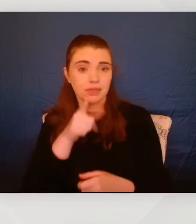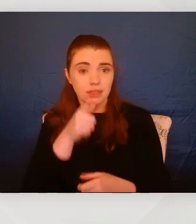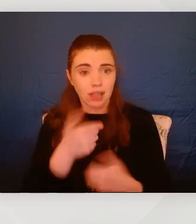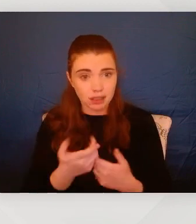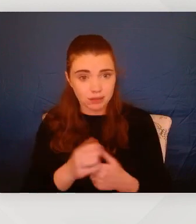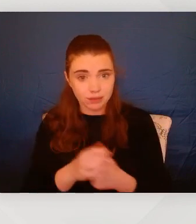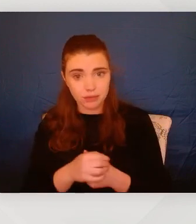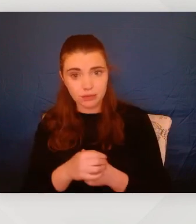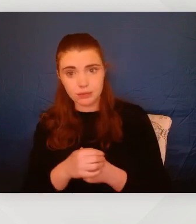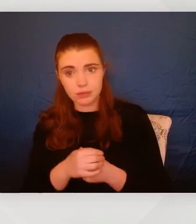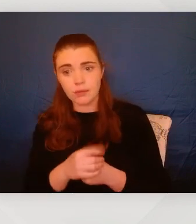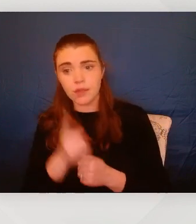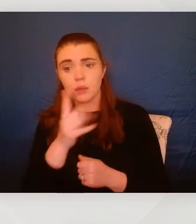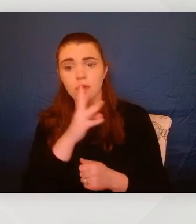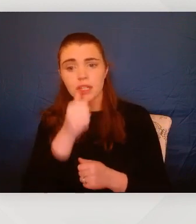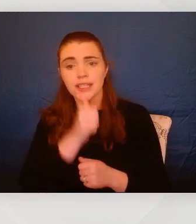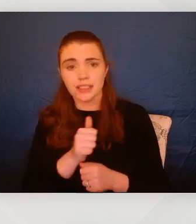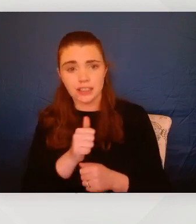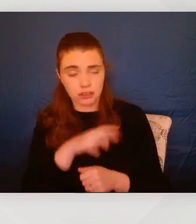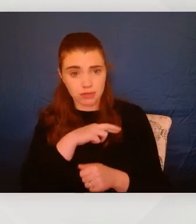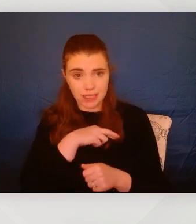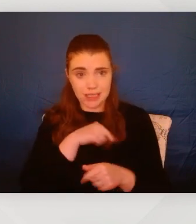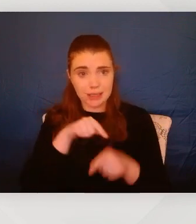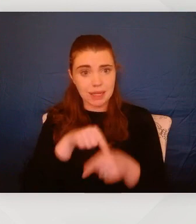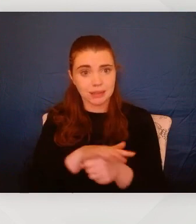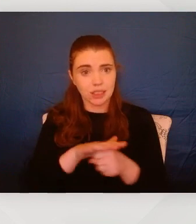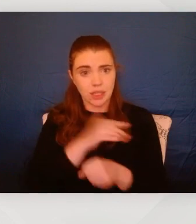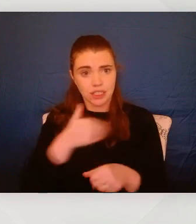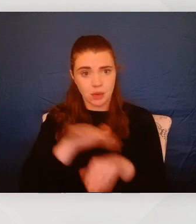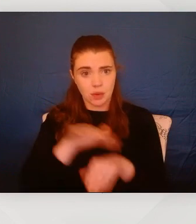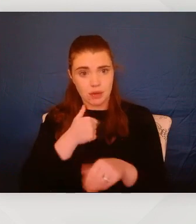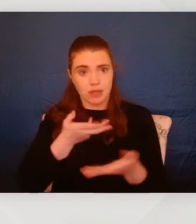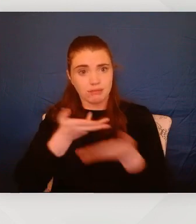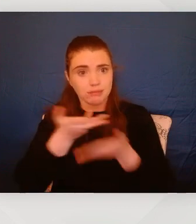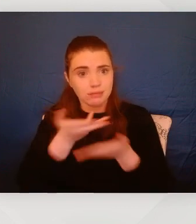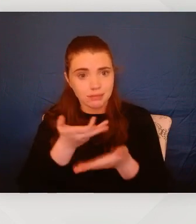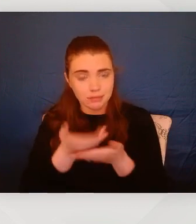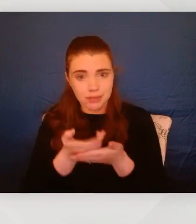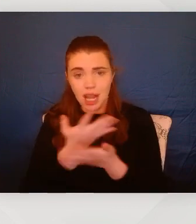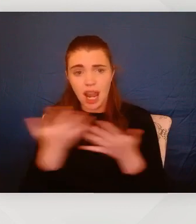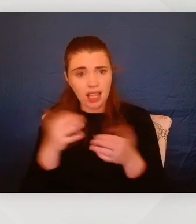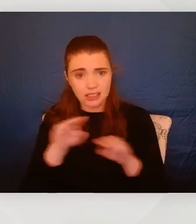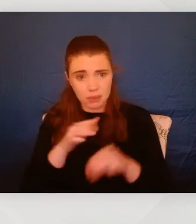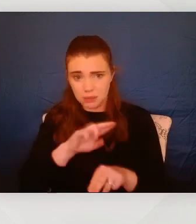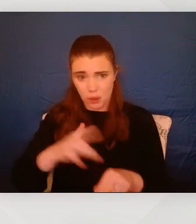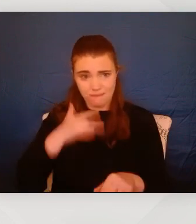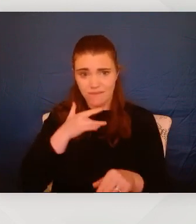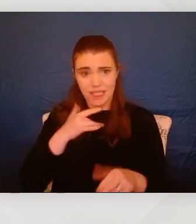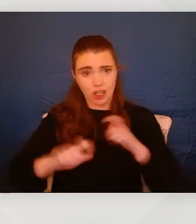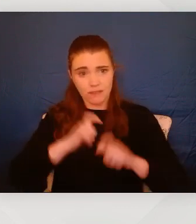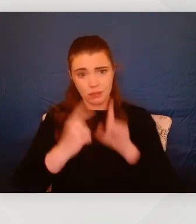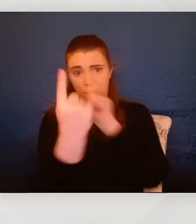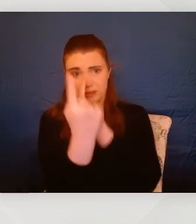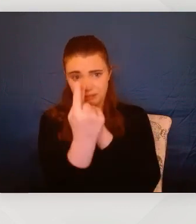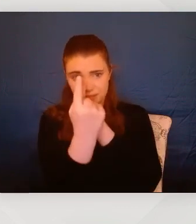the way that we set up the situation that we're talking to them. So a lot of people are very uncomfortable with sitting face to face